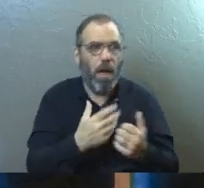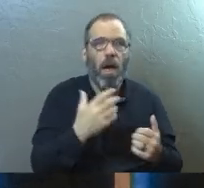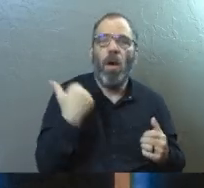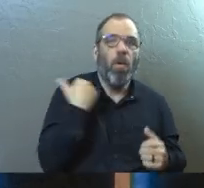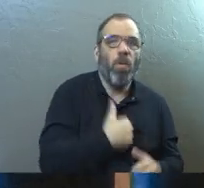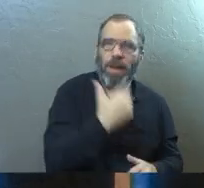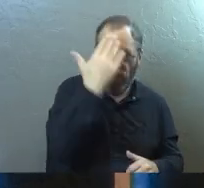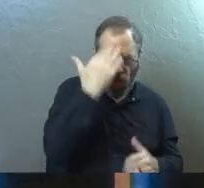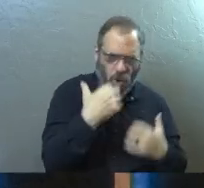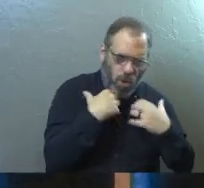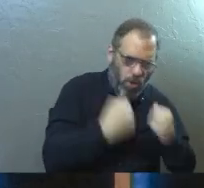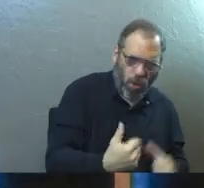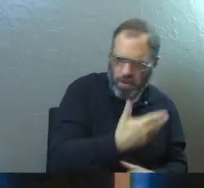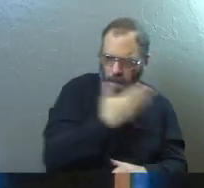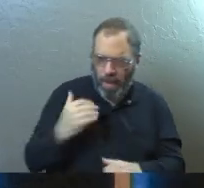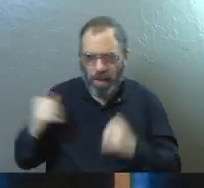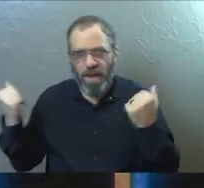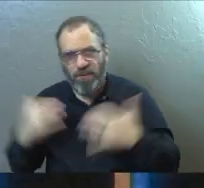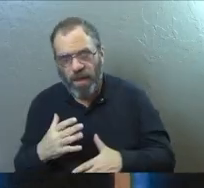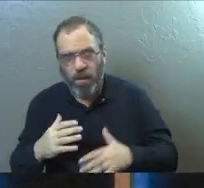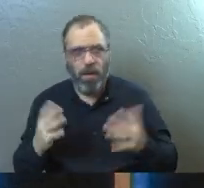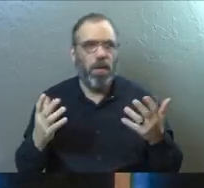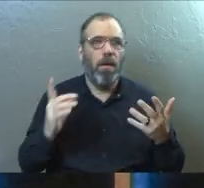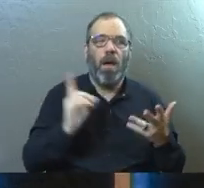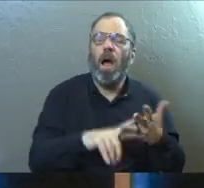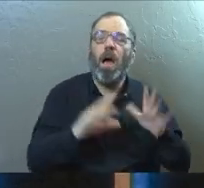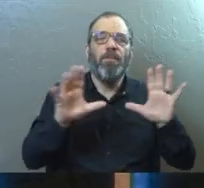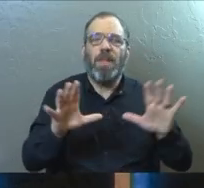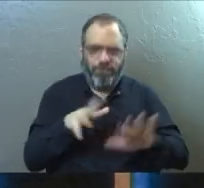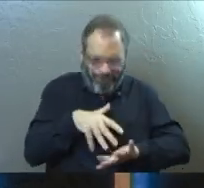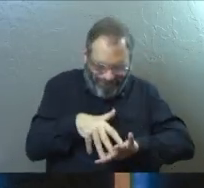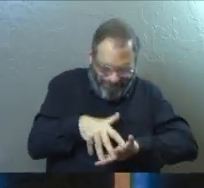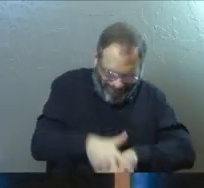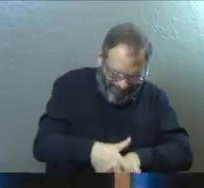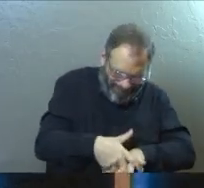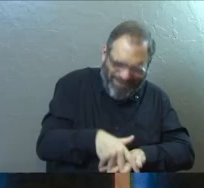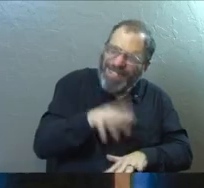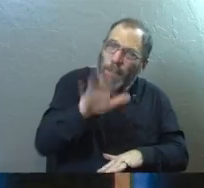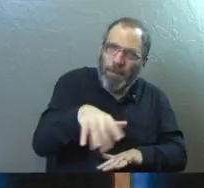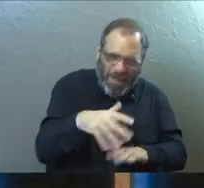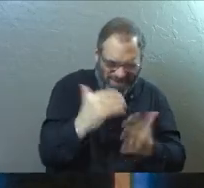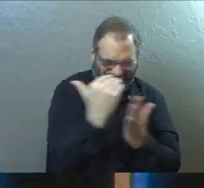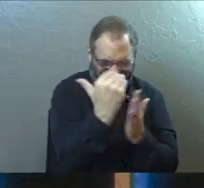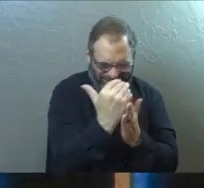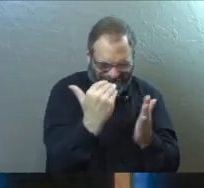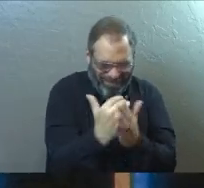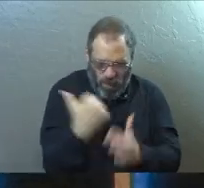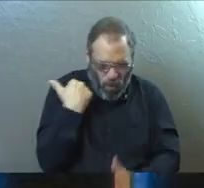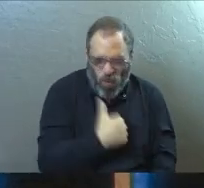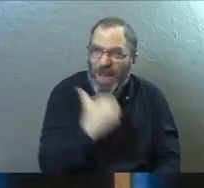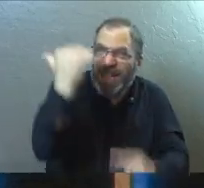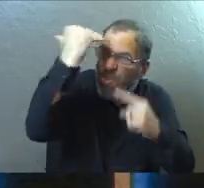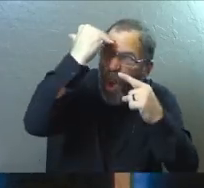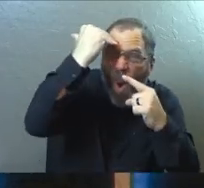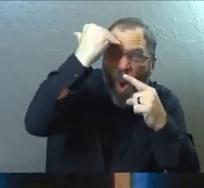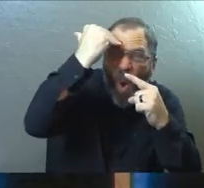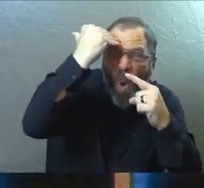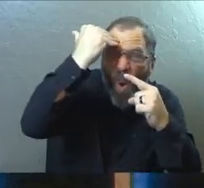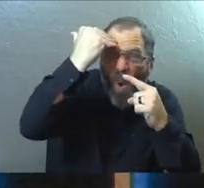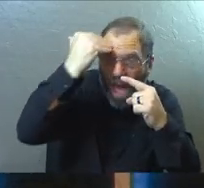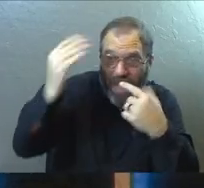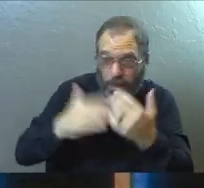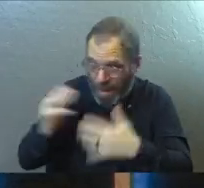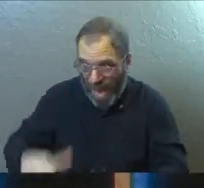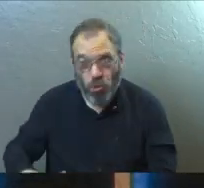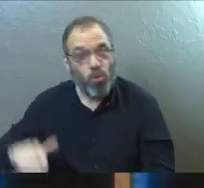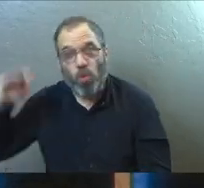We all know that courage is better than fear and cowardice. There's things, it's an amazing list of things that we just all know, regardless of how